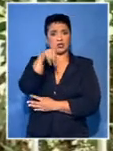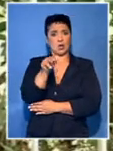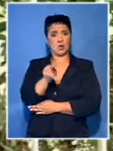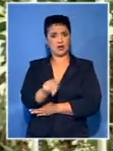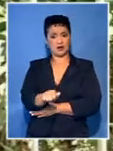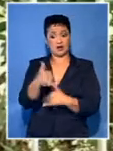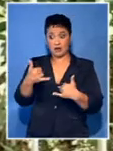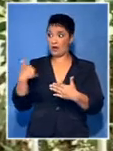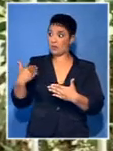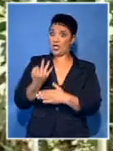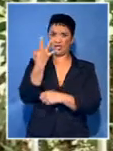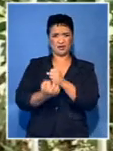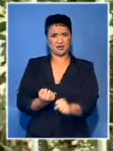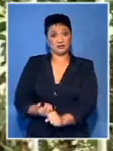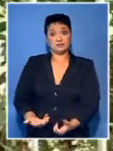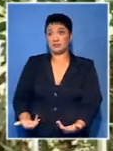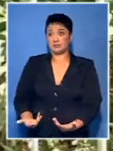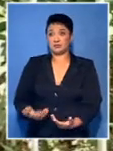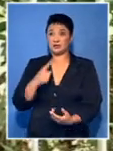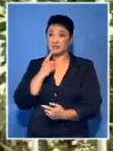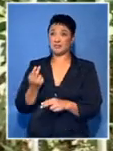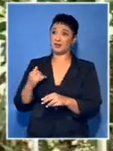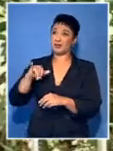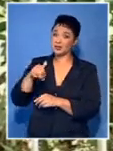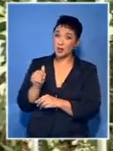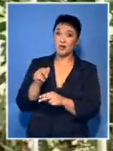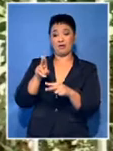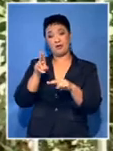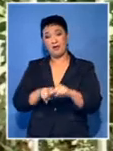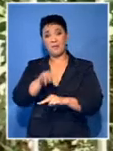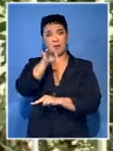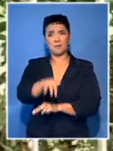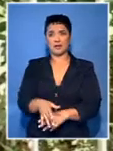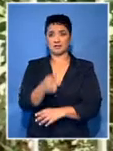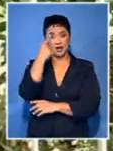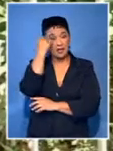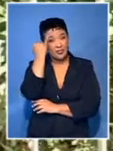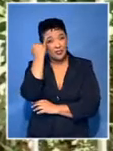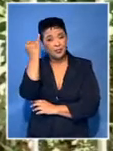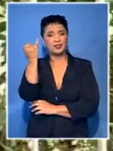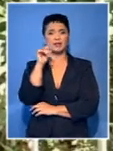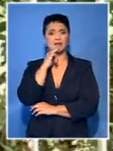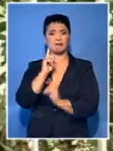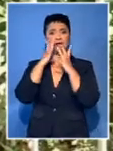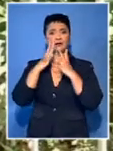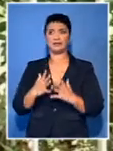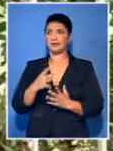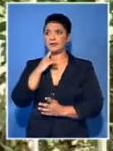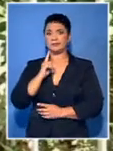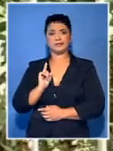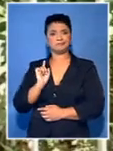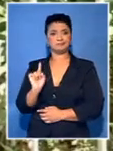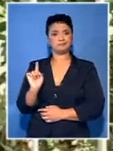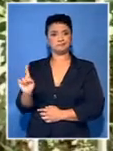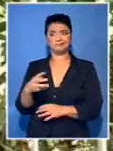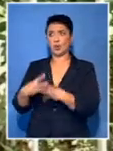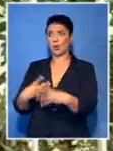actually in March. They didn't receive a salary in January. In February, one should just imagine how do those educators go to work,